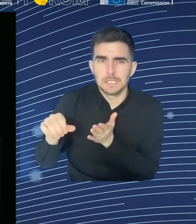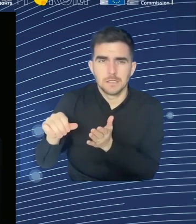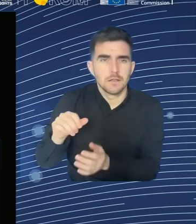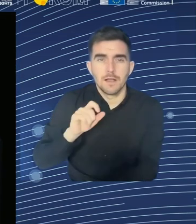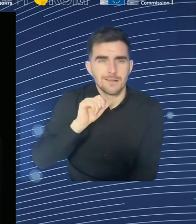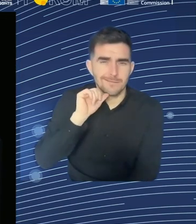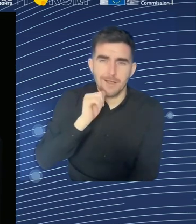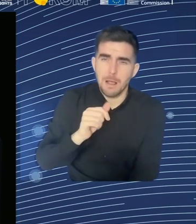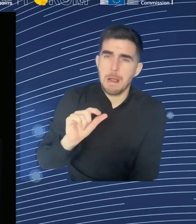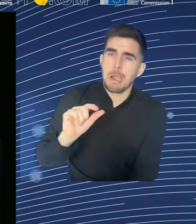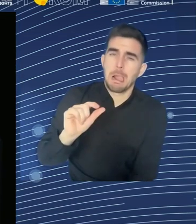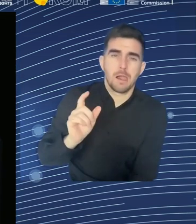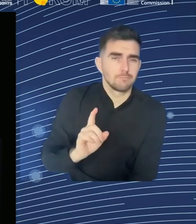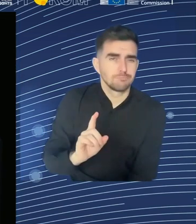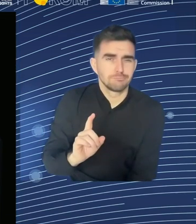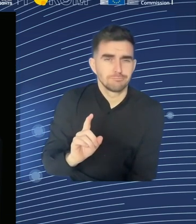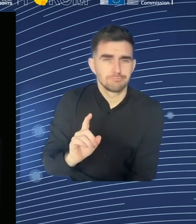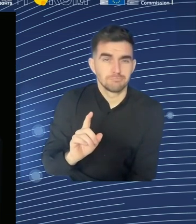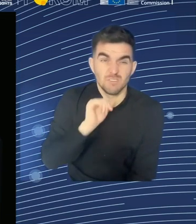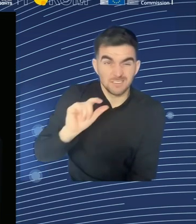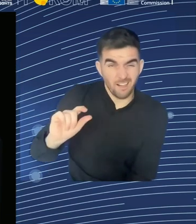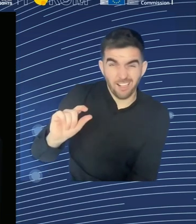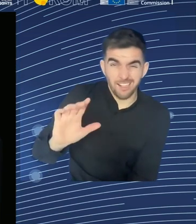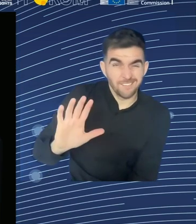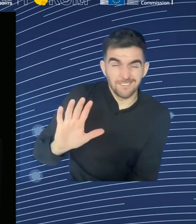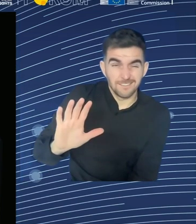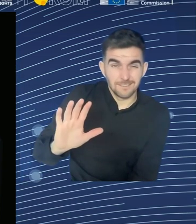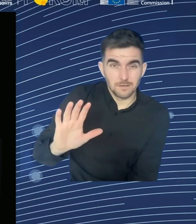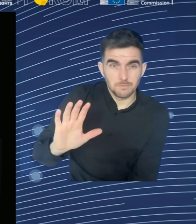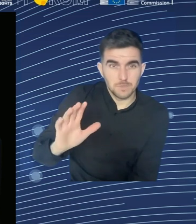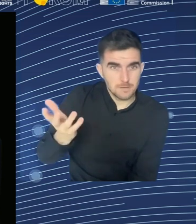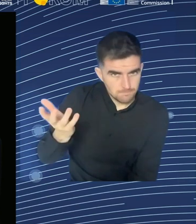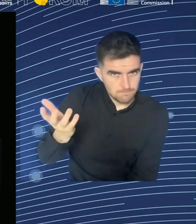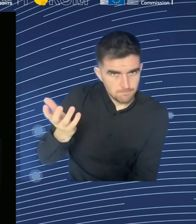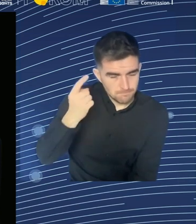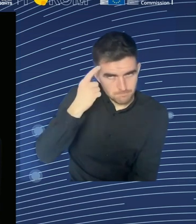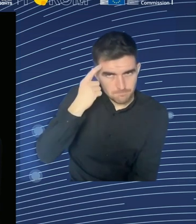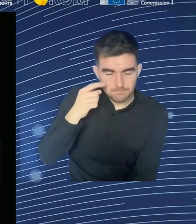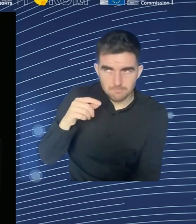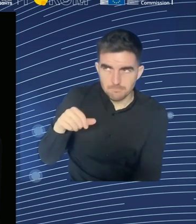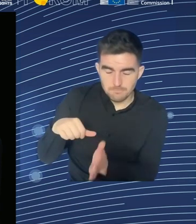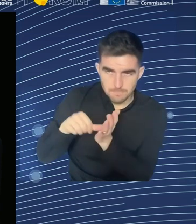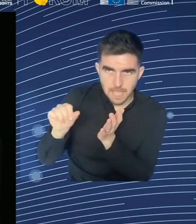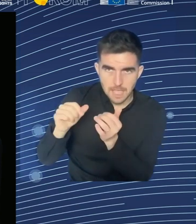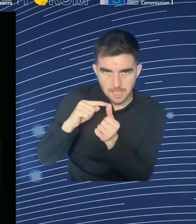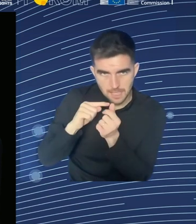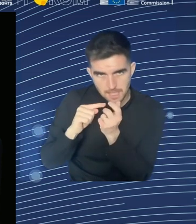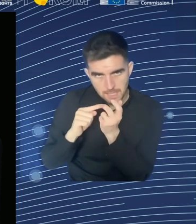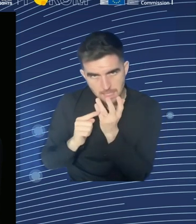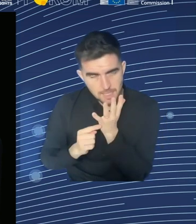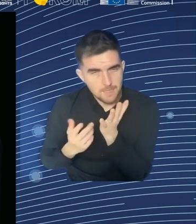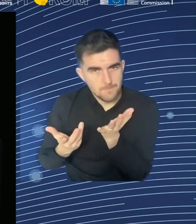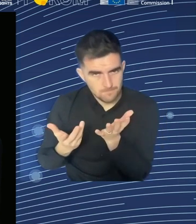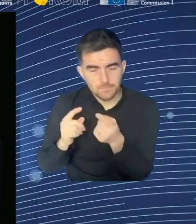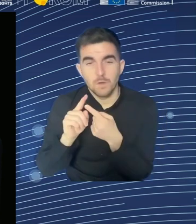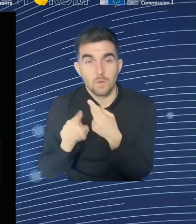second thing we would say to employers is, look at your recruitment demands. Because what we